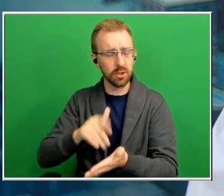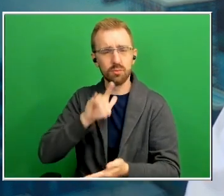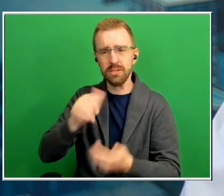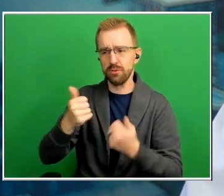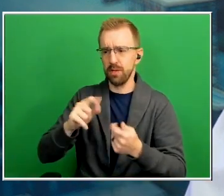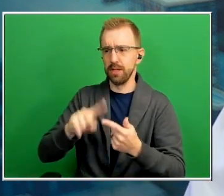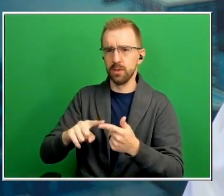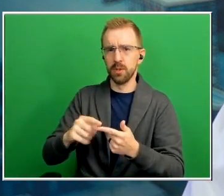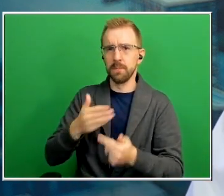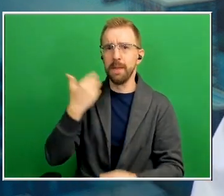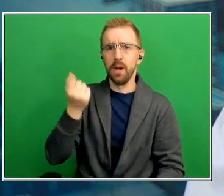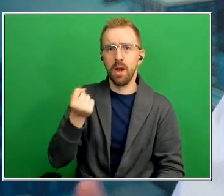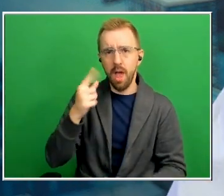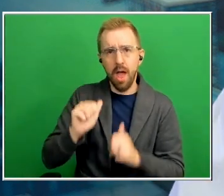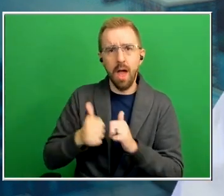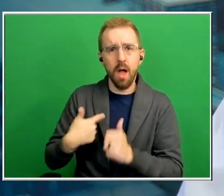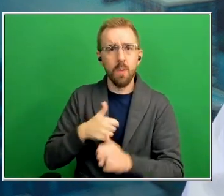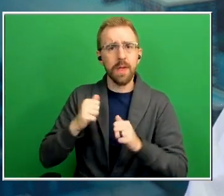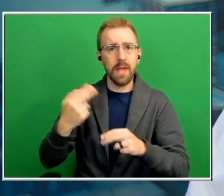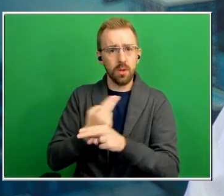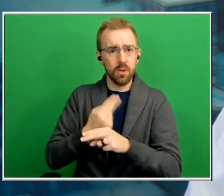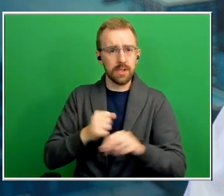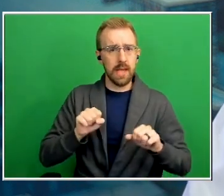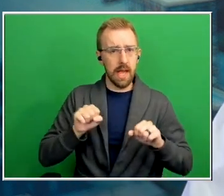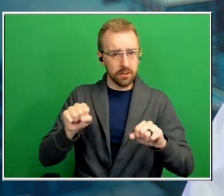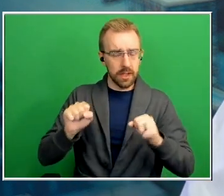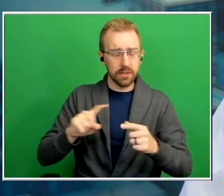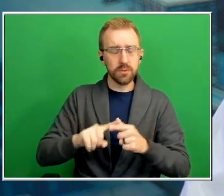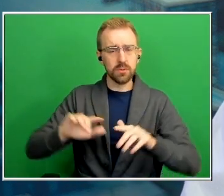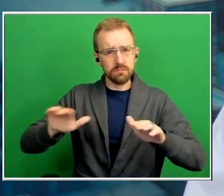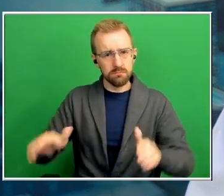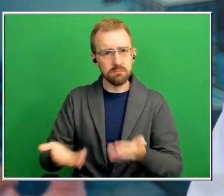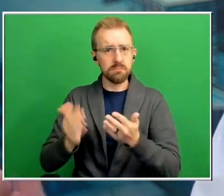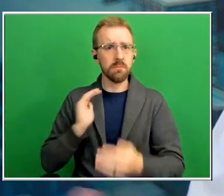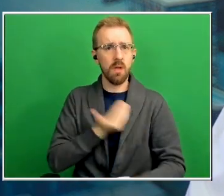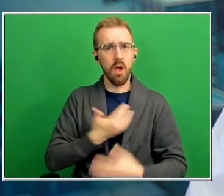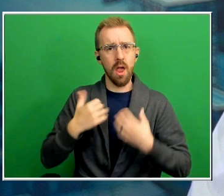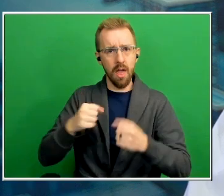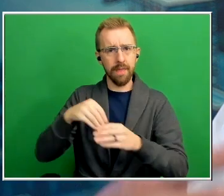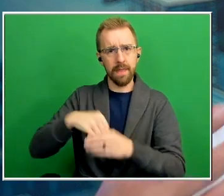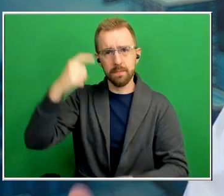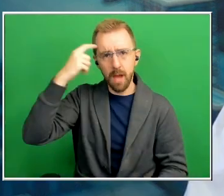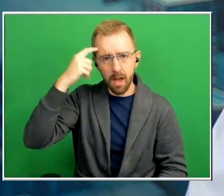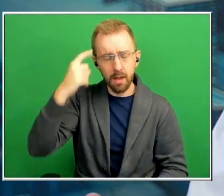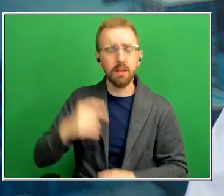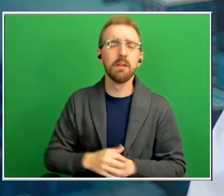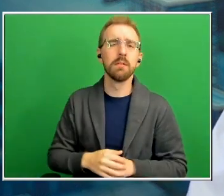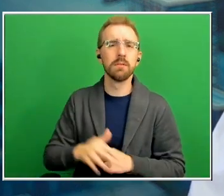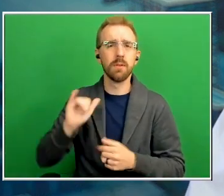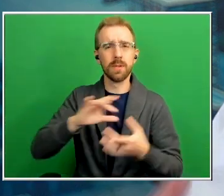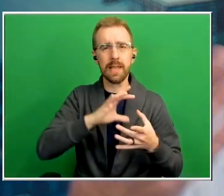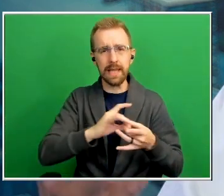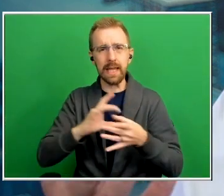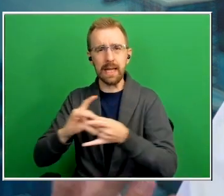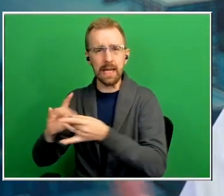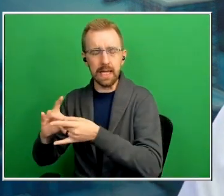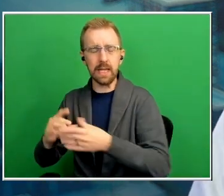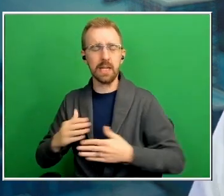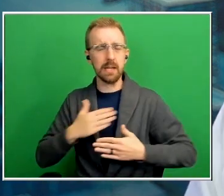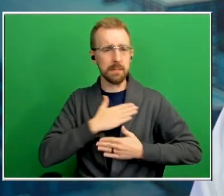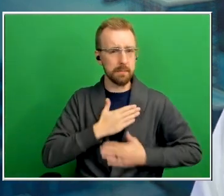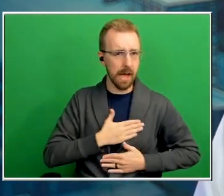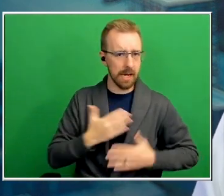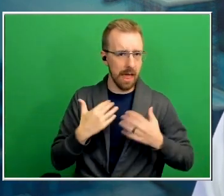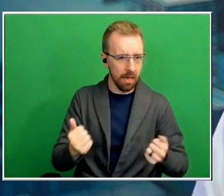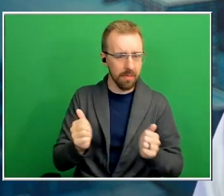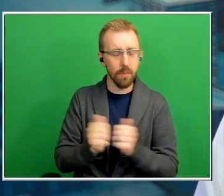can we use exercise to promote brain health but lots of things that sort of link sort of the body's health with brain health and you've maybe